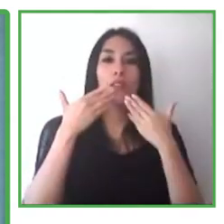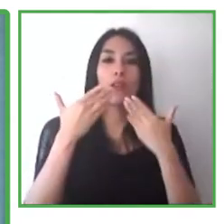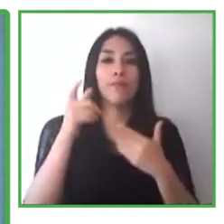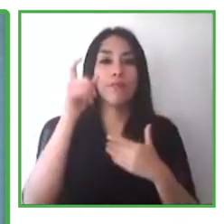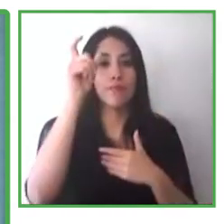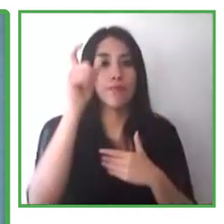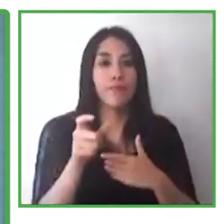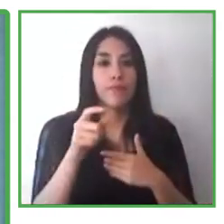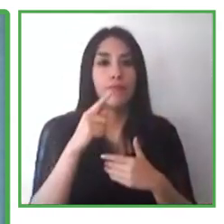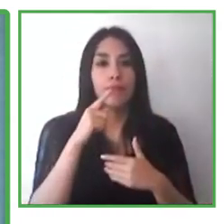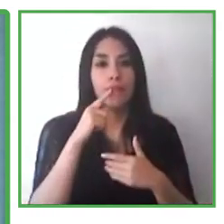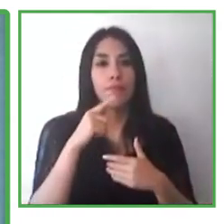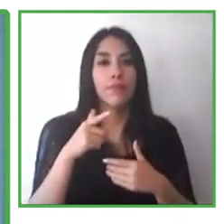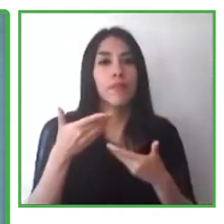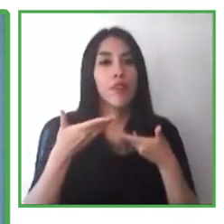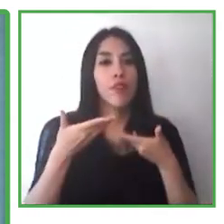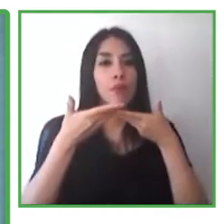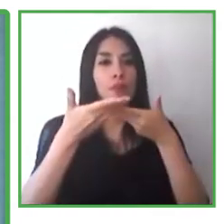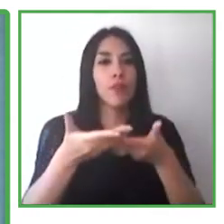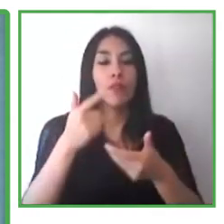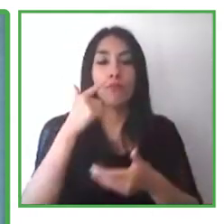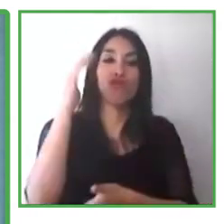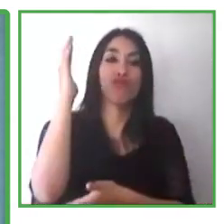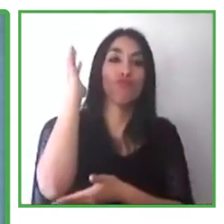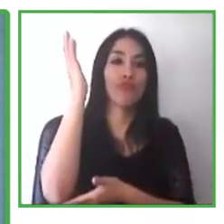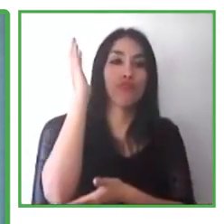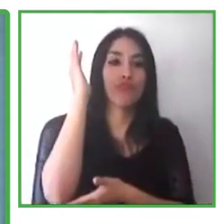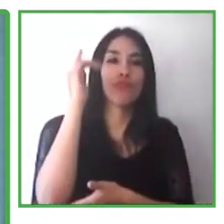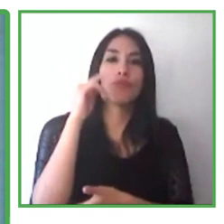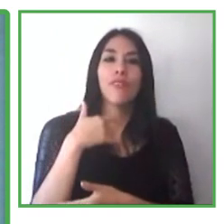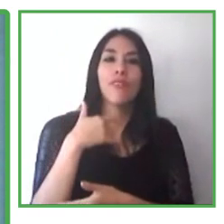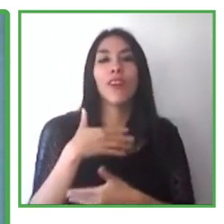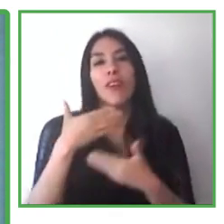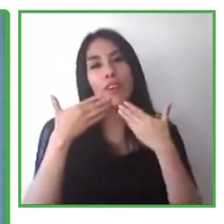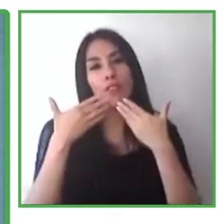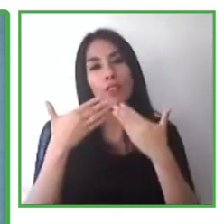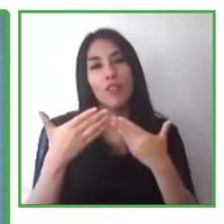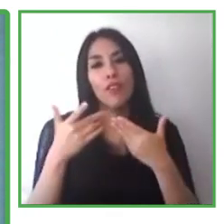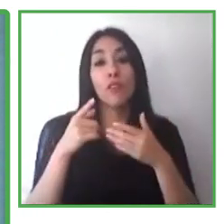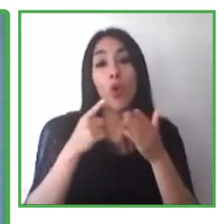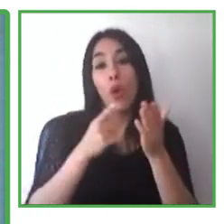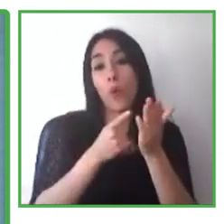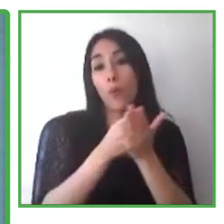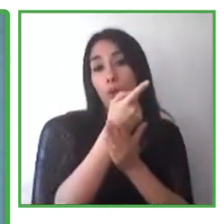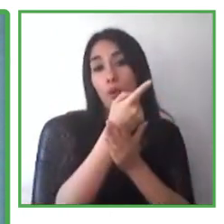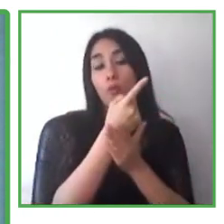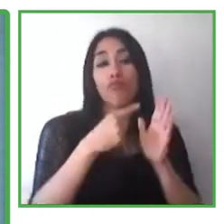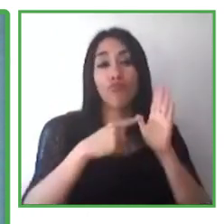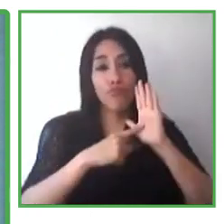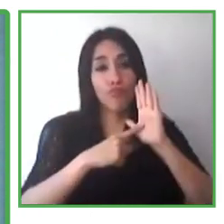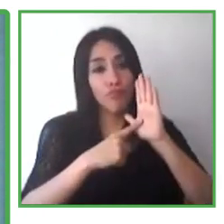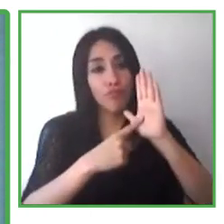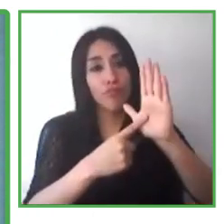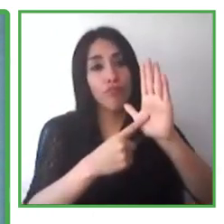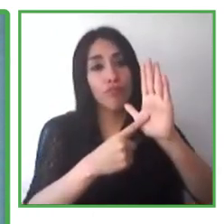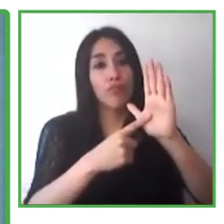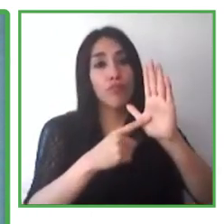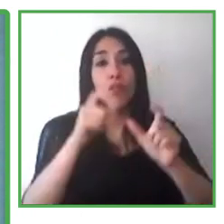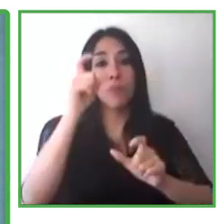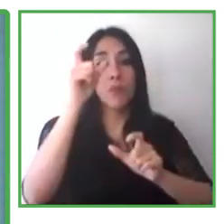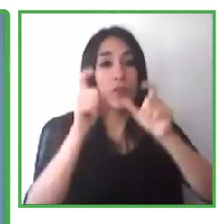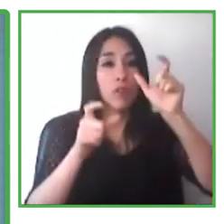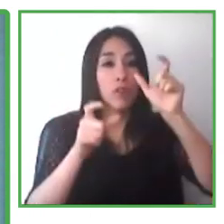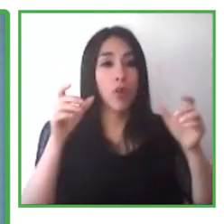present our initiative, our organization and company, Passwork and Therplus. I'm the co-founder of